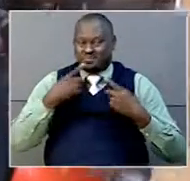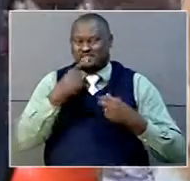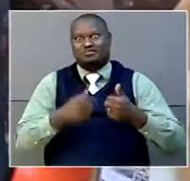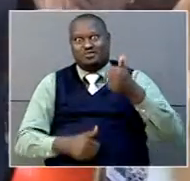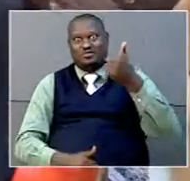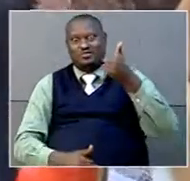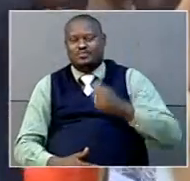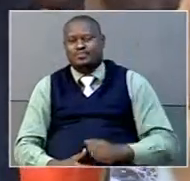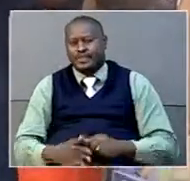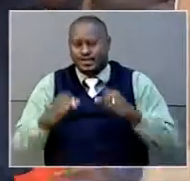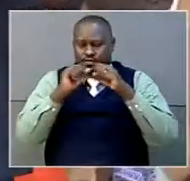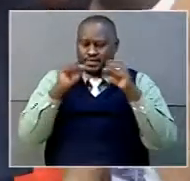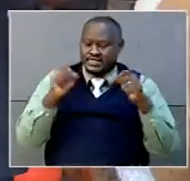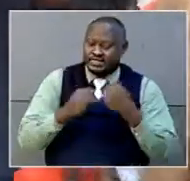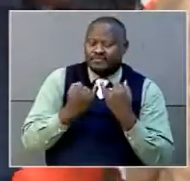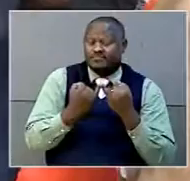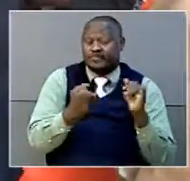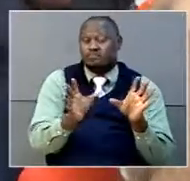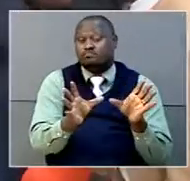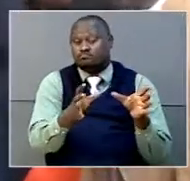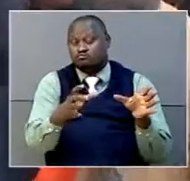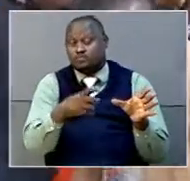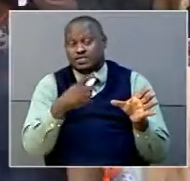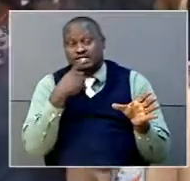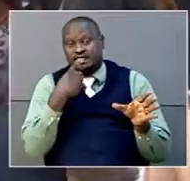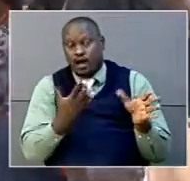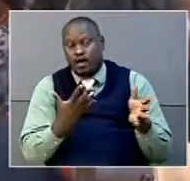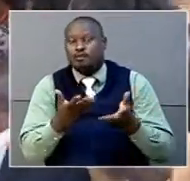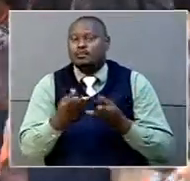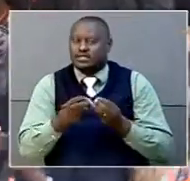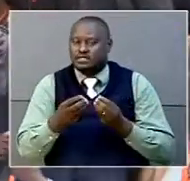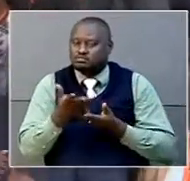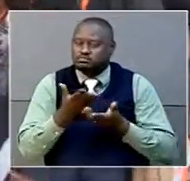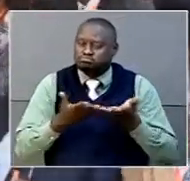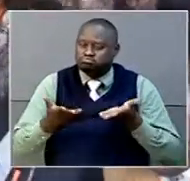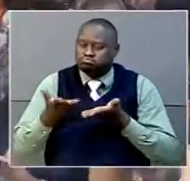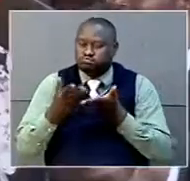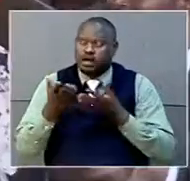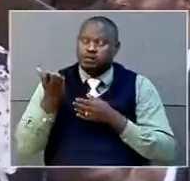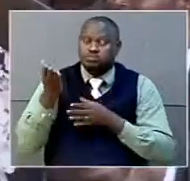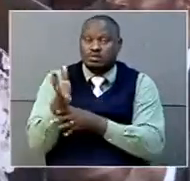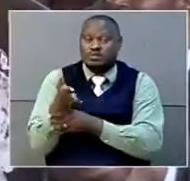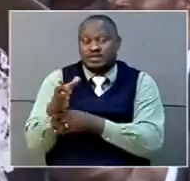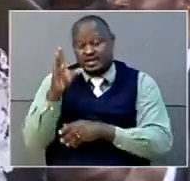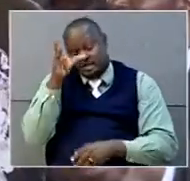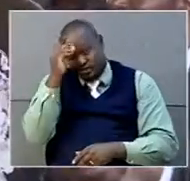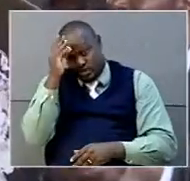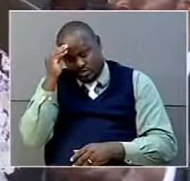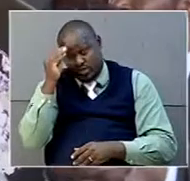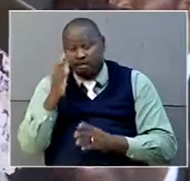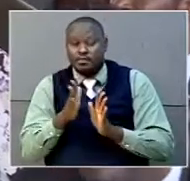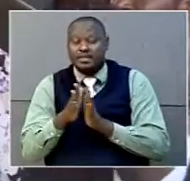President Msevin also informed the retreat that discussions are being held with top management of the Minister of Education and Sports